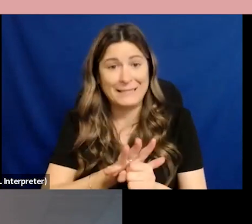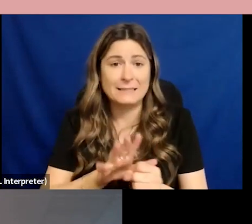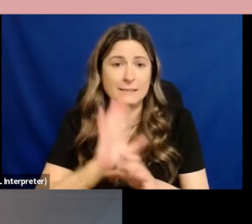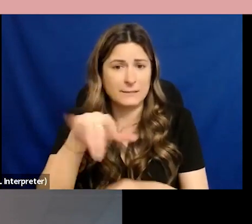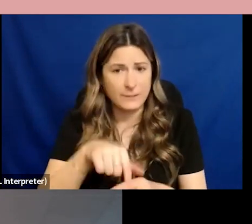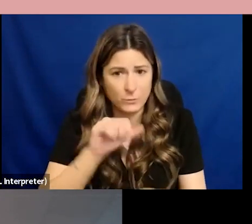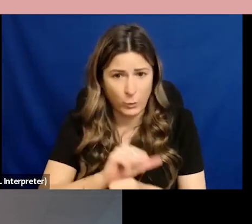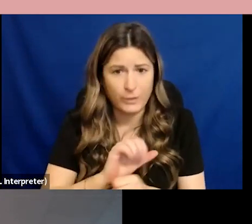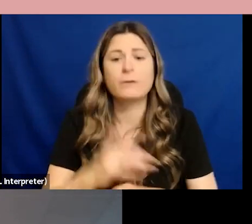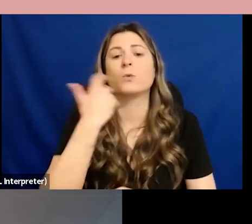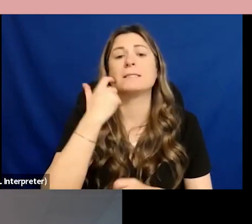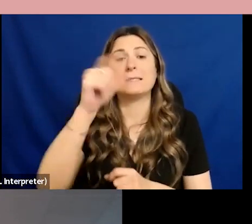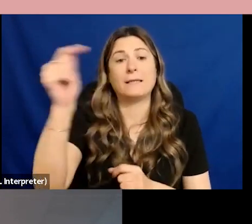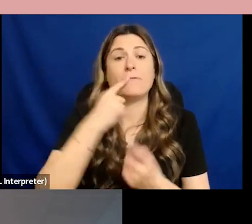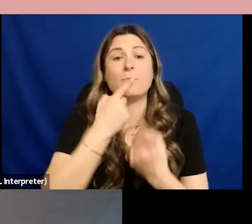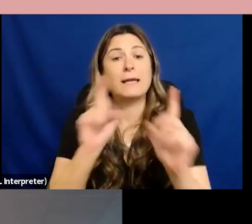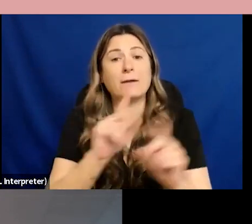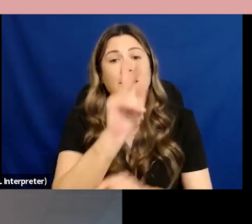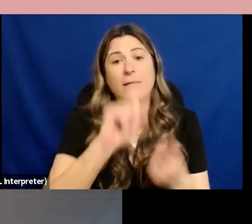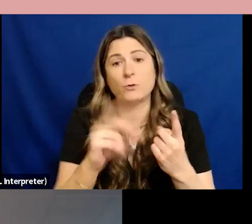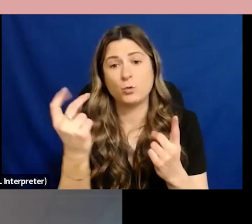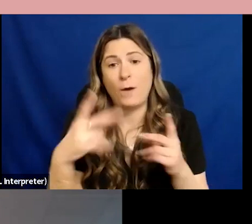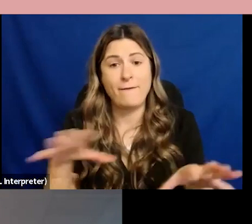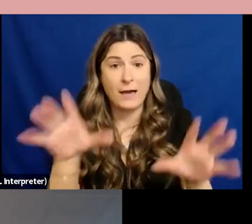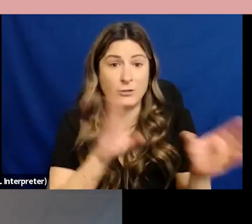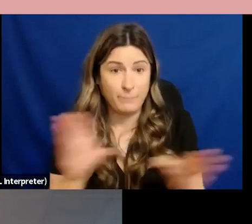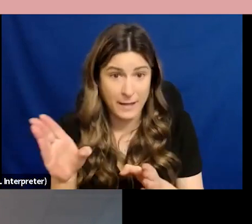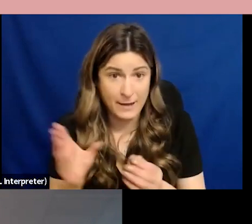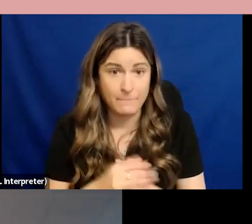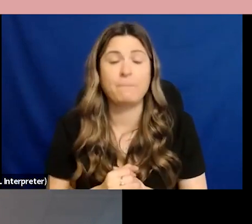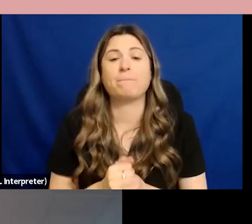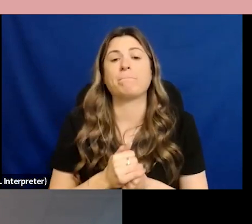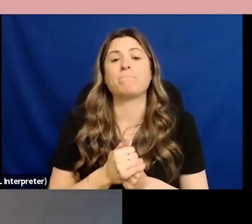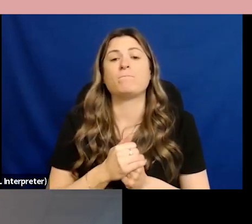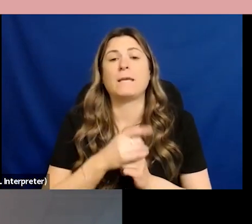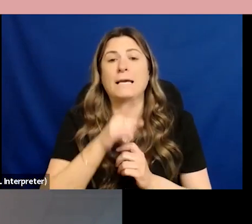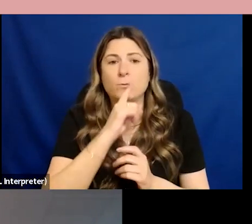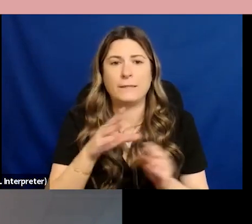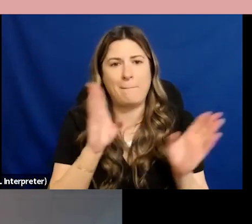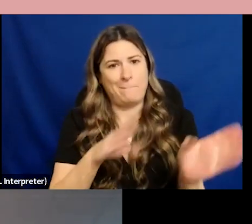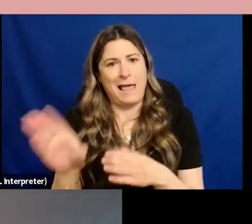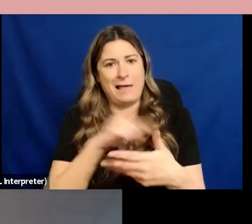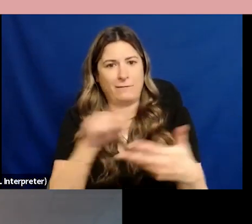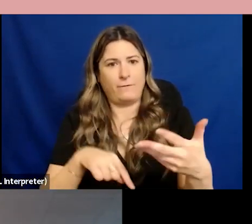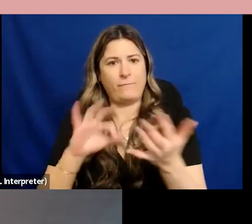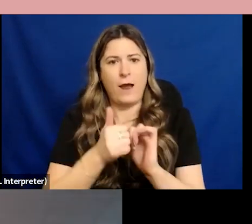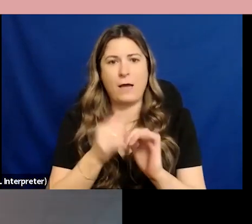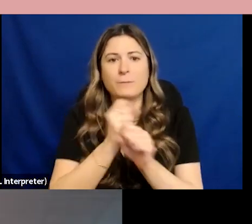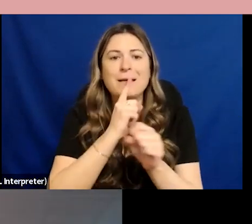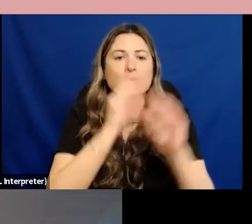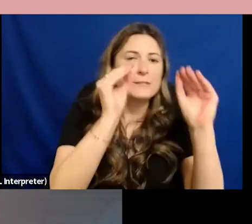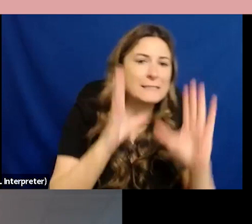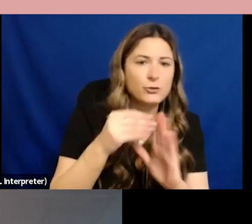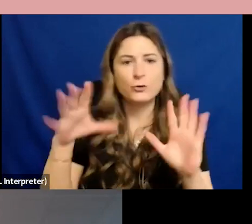um a k to 12 anti-racism action plan it's a roadmap for getting anti-racism resources and guidelines into the hands of teachers students